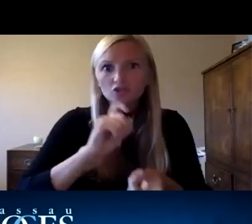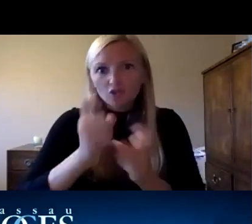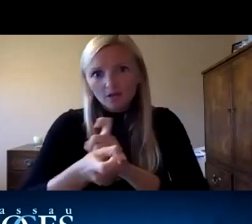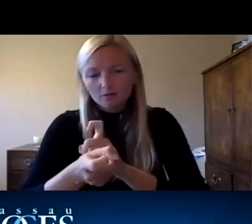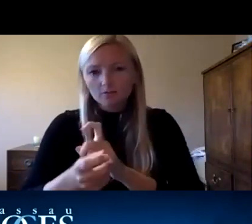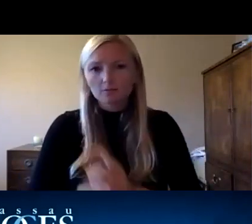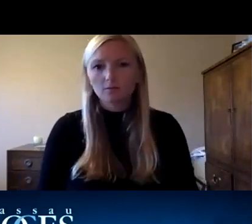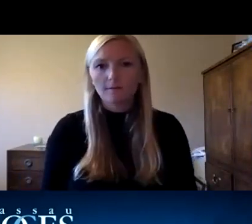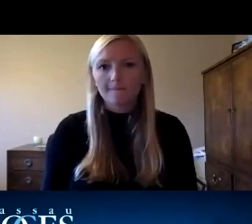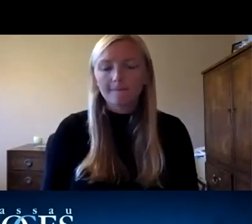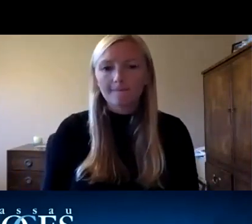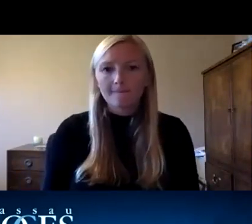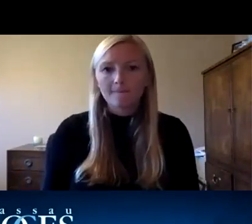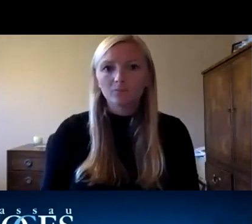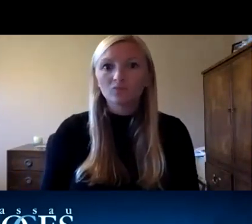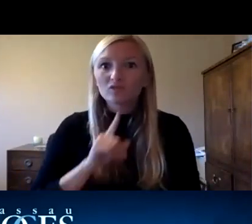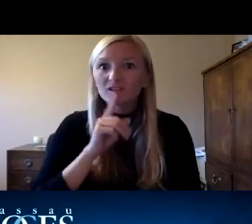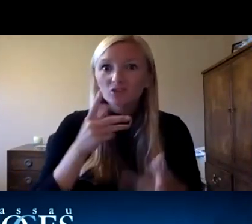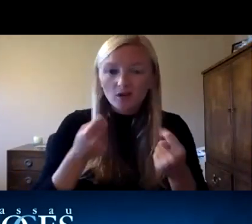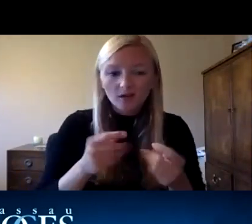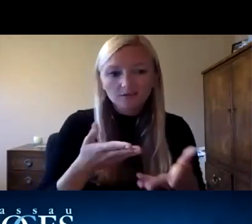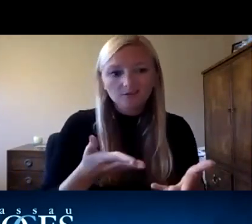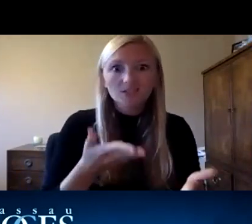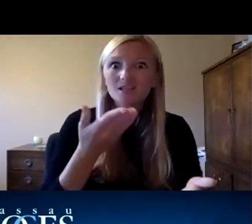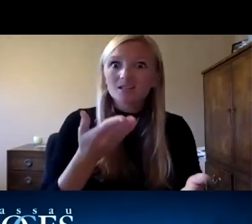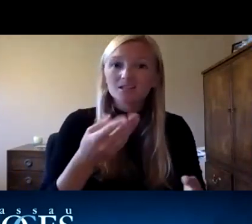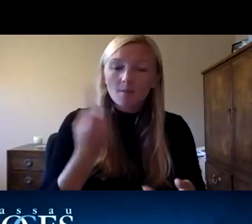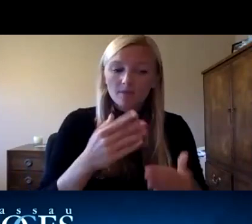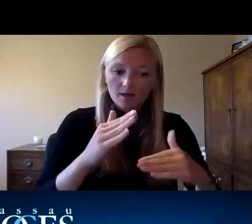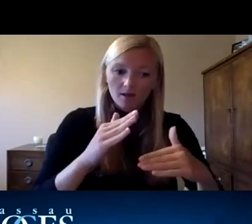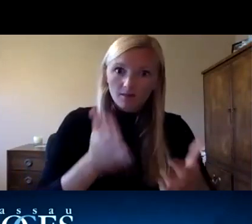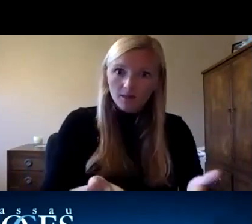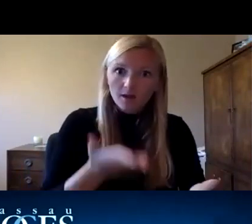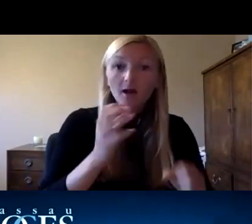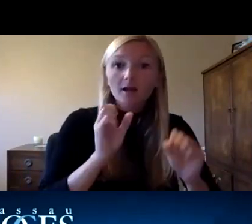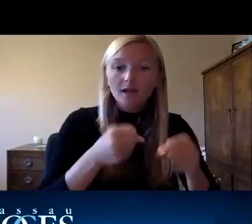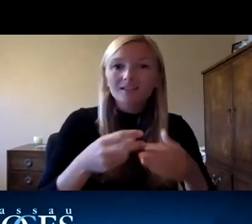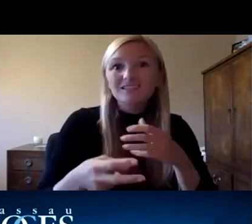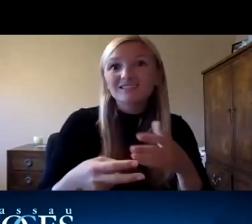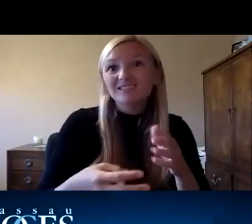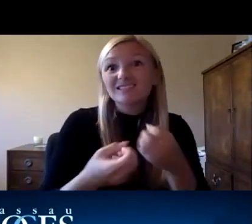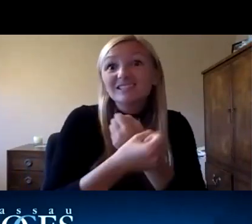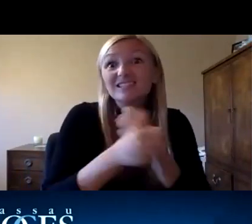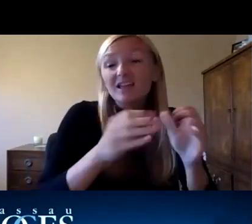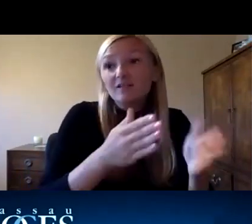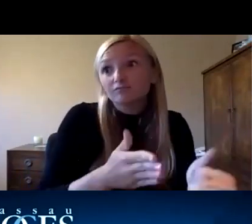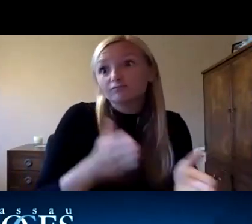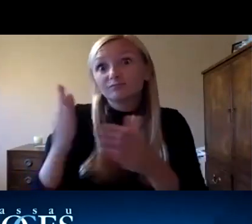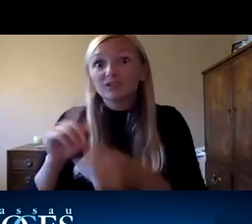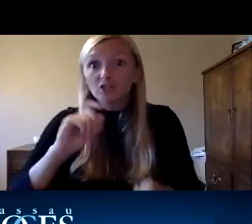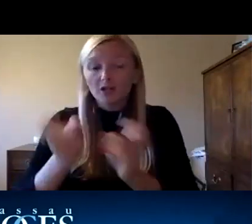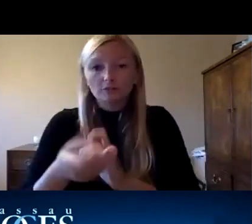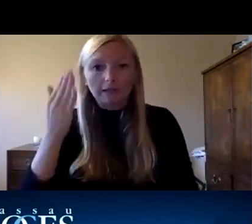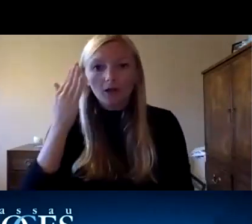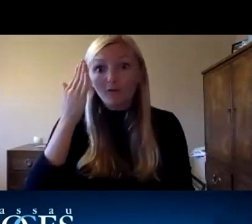you know salvage a lot of the existing infrastructure that we have across the city i don't know what the future of offices is